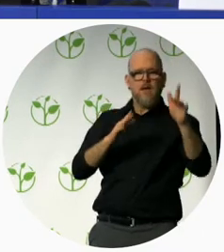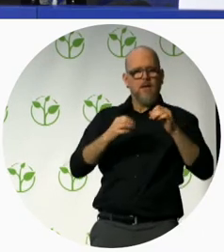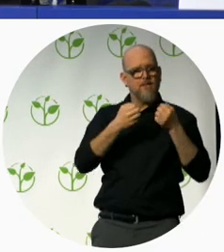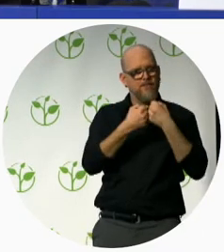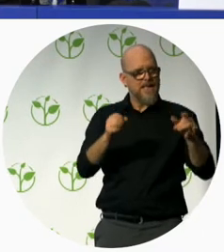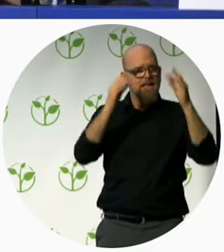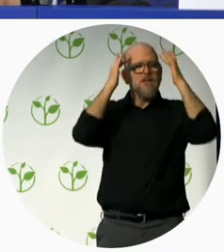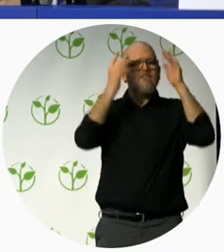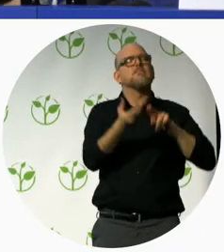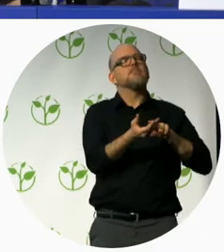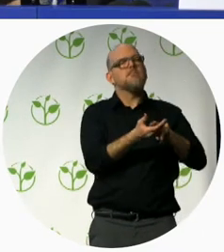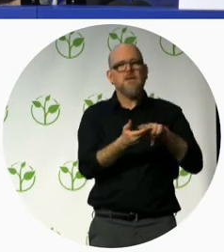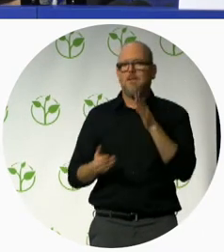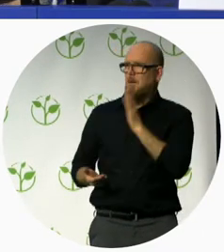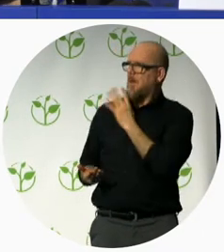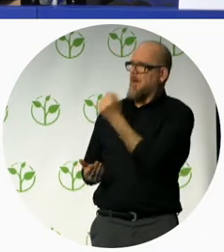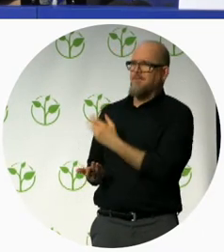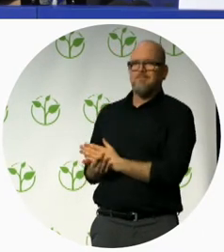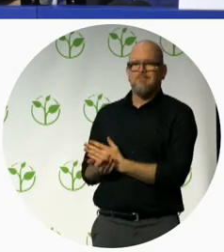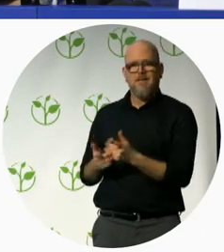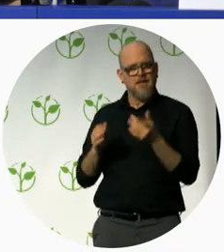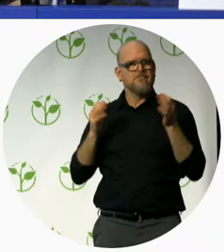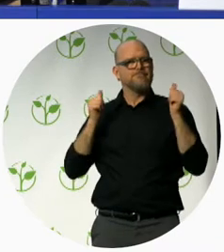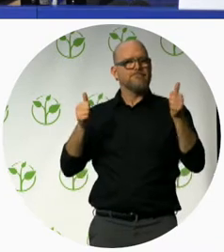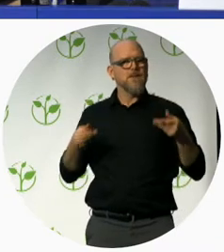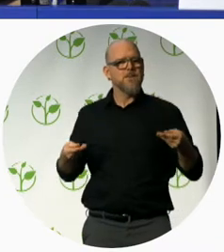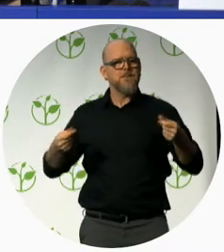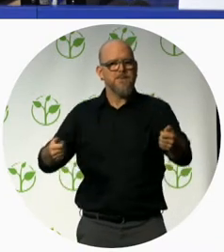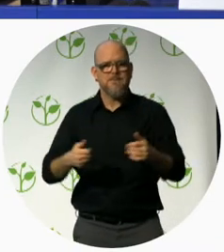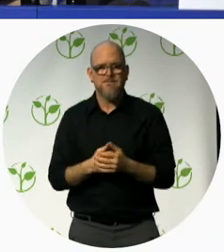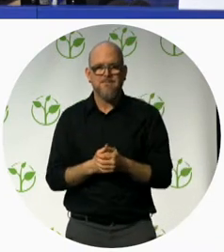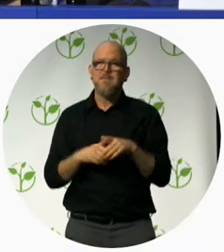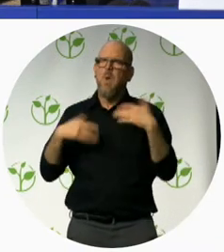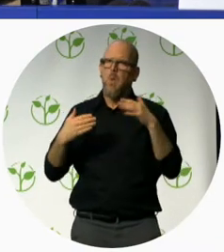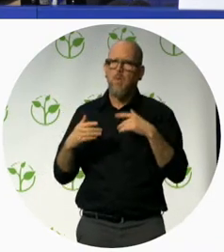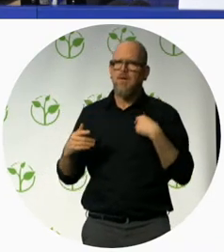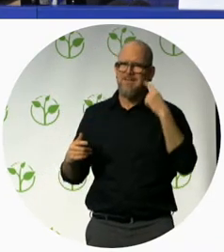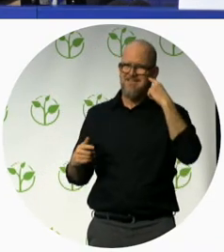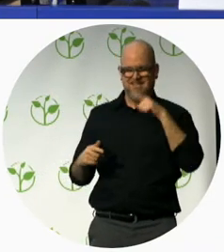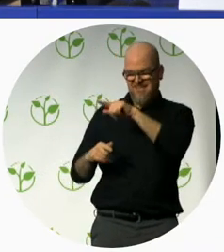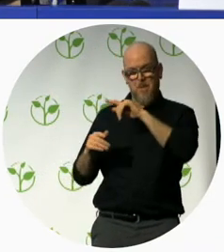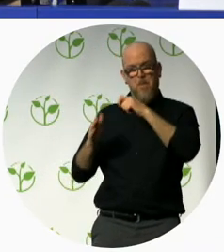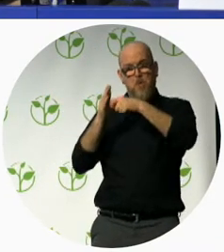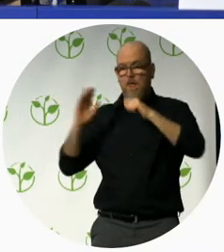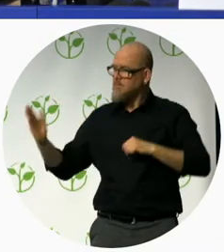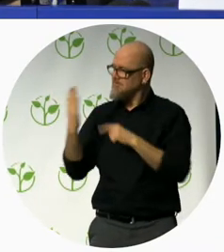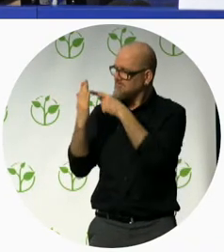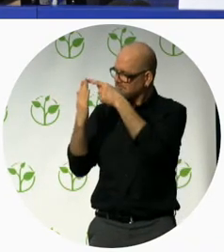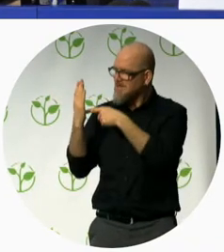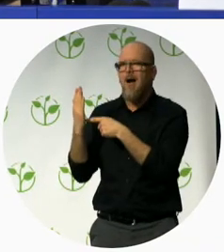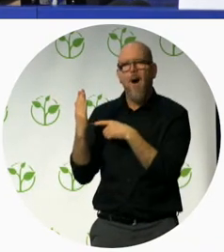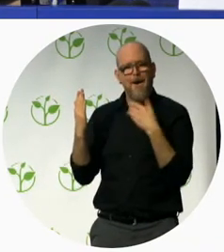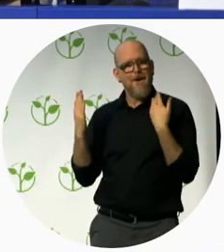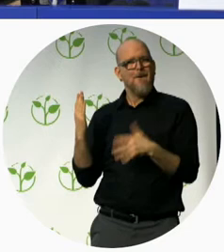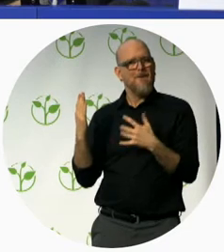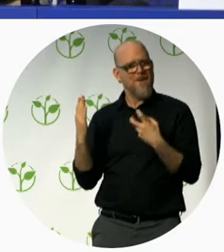service animal policy is a good example of one of our challenges in this project when we started forming our policy we knew that